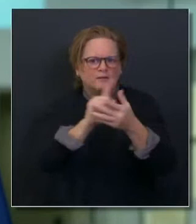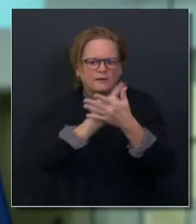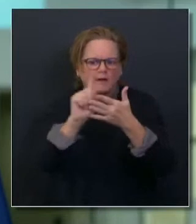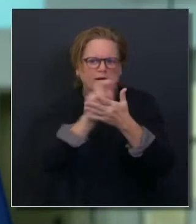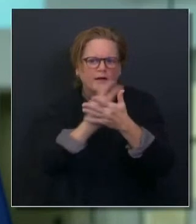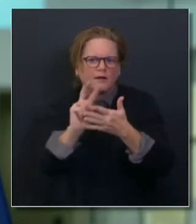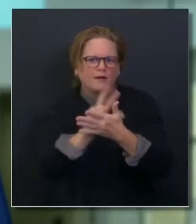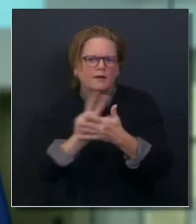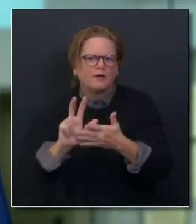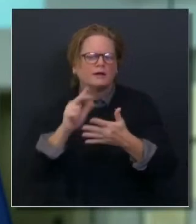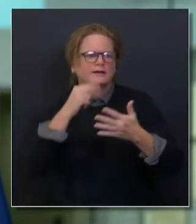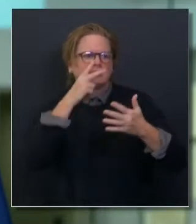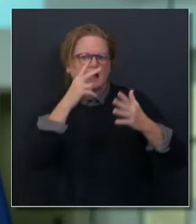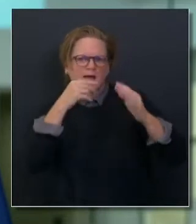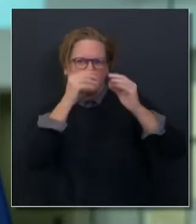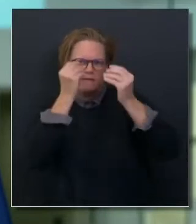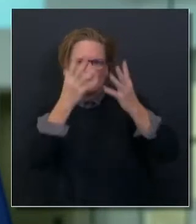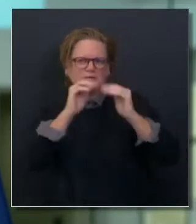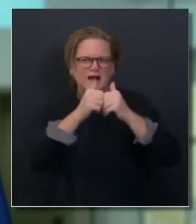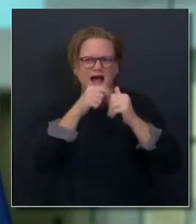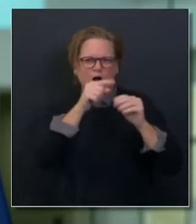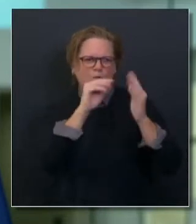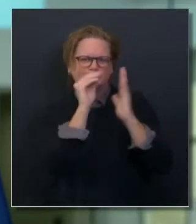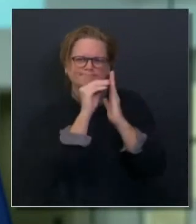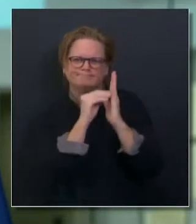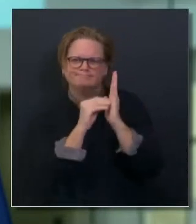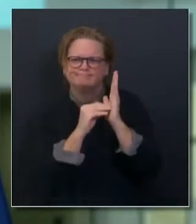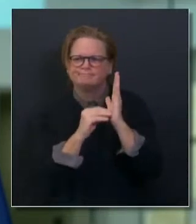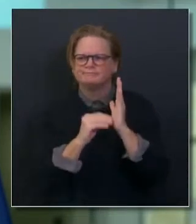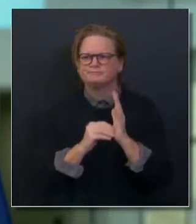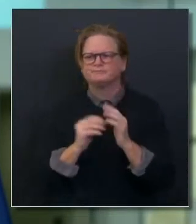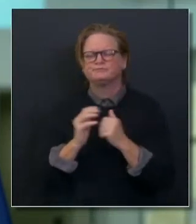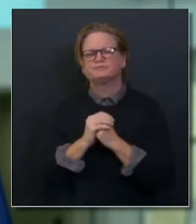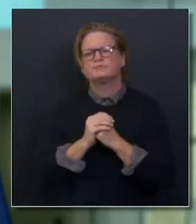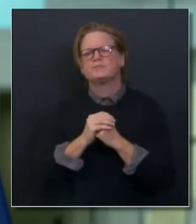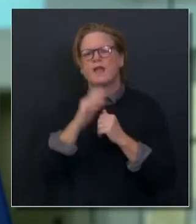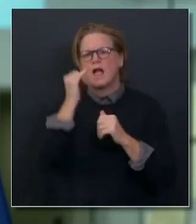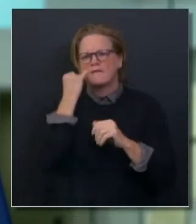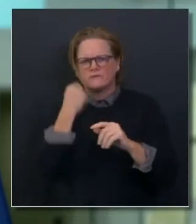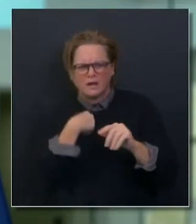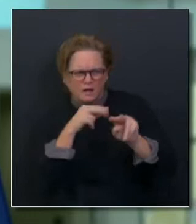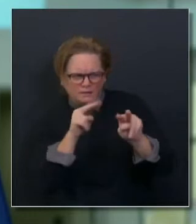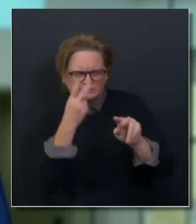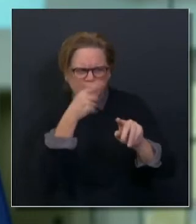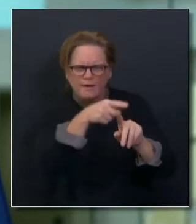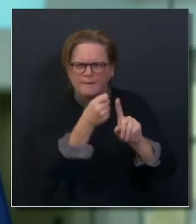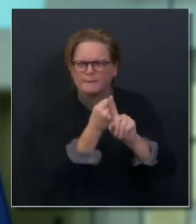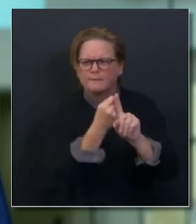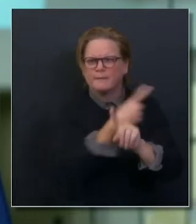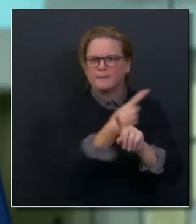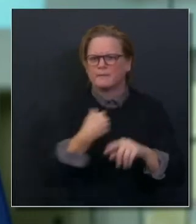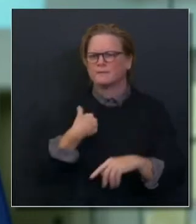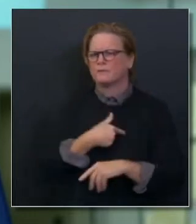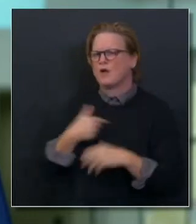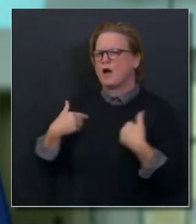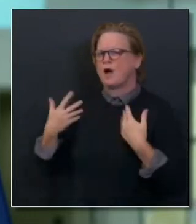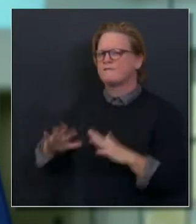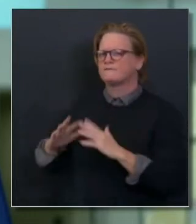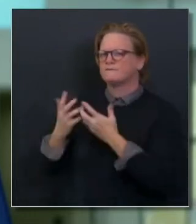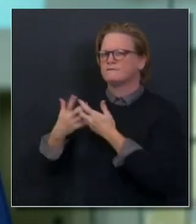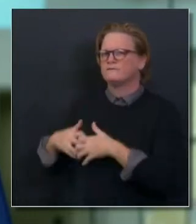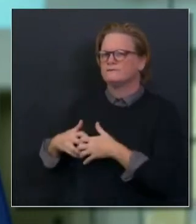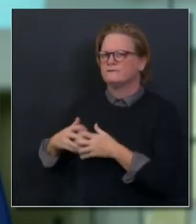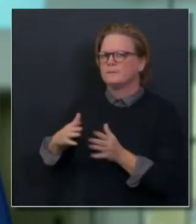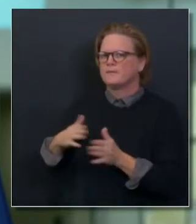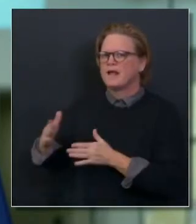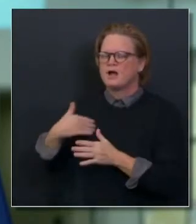do see clear deviations from that, that we have the tools to address it. We don't anticipate this being a concern, certainly not a major